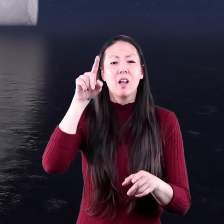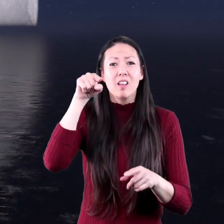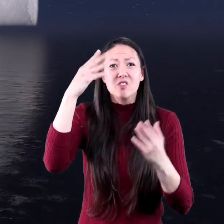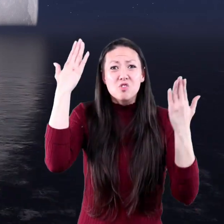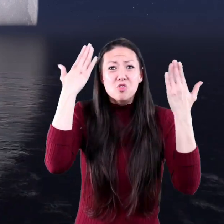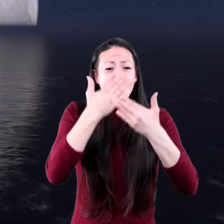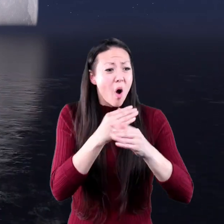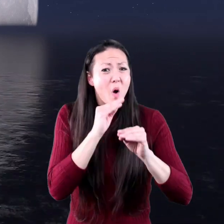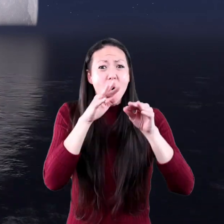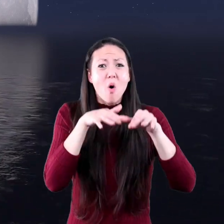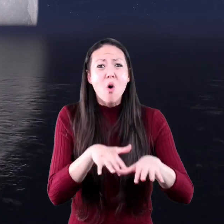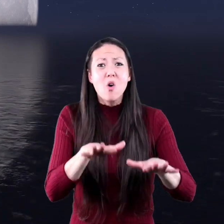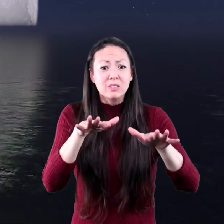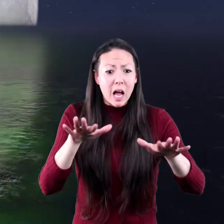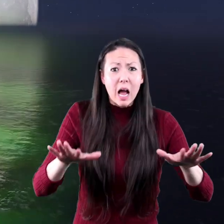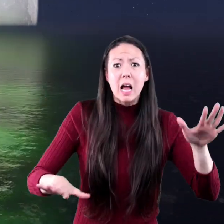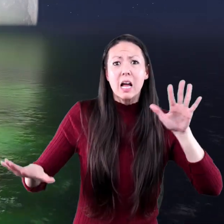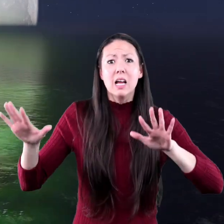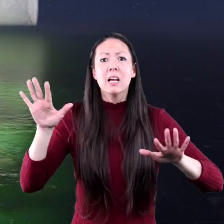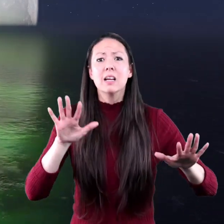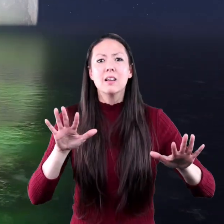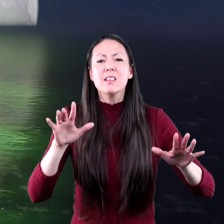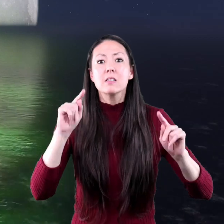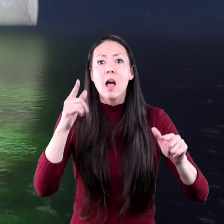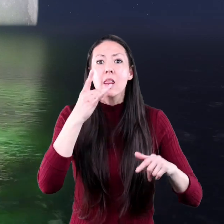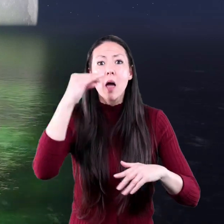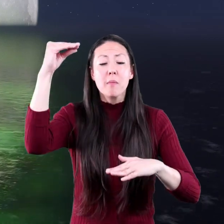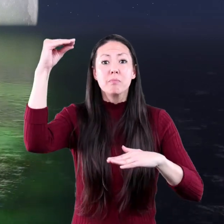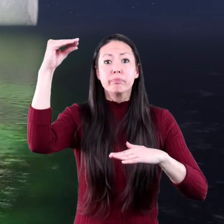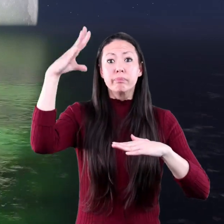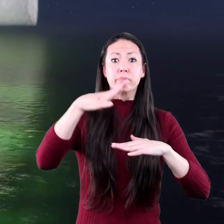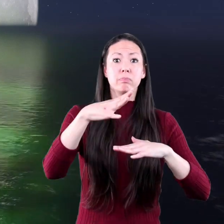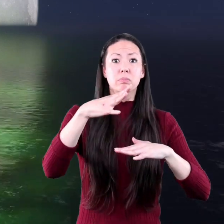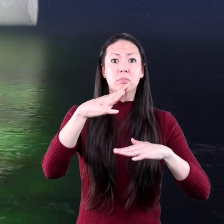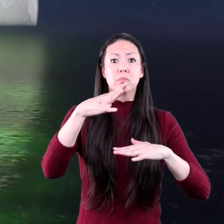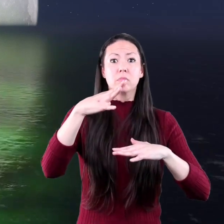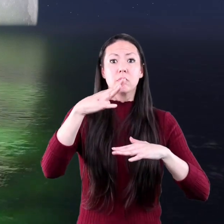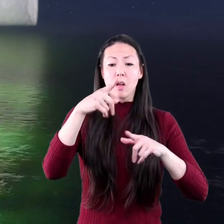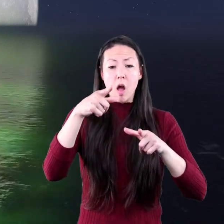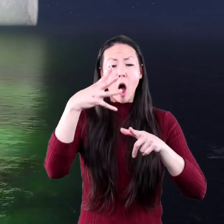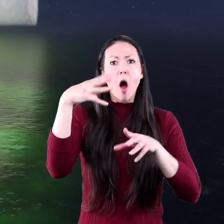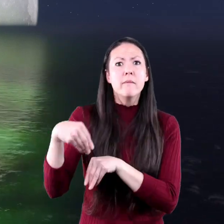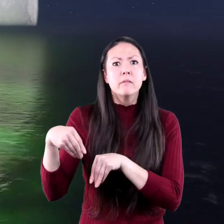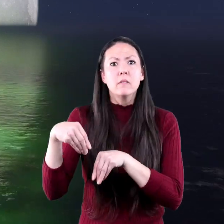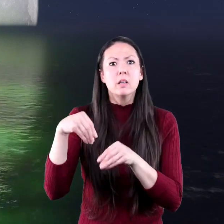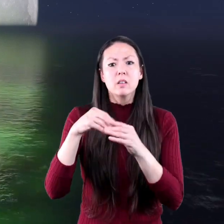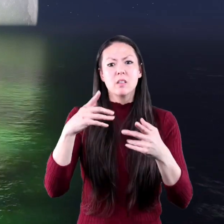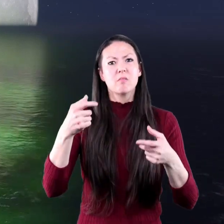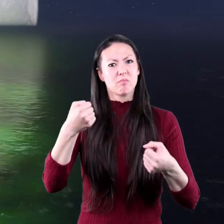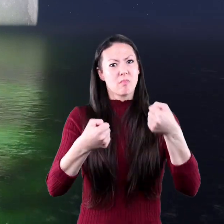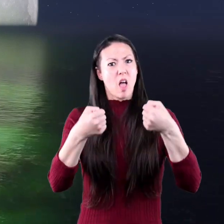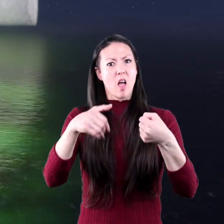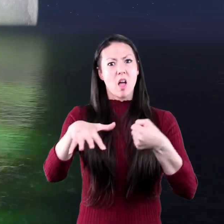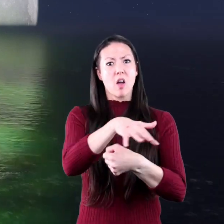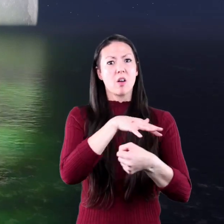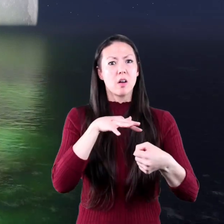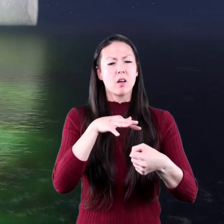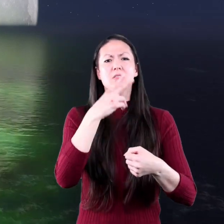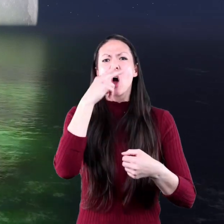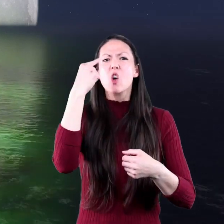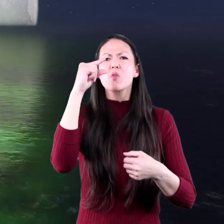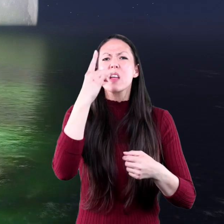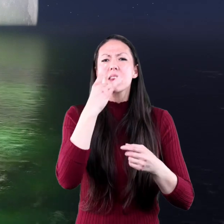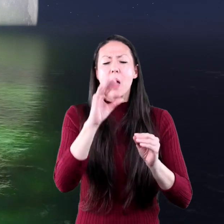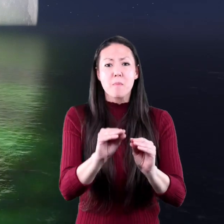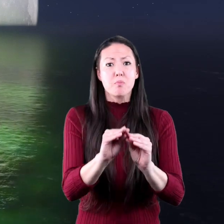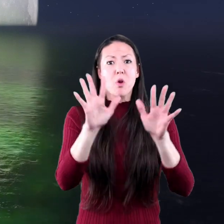dark ocean below him. Suddenly, the lights in his cockpit went out. He then saw a bright green trail of lights